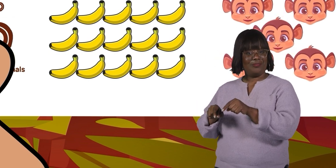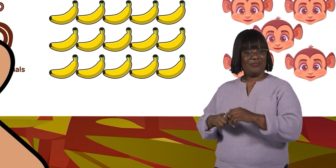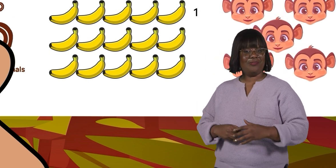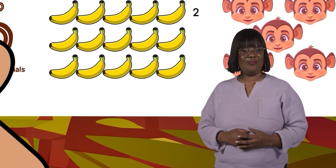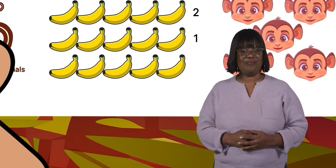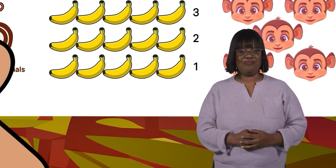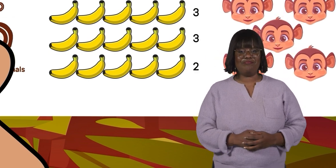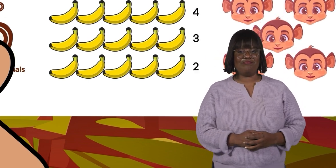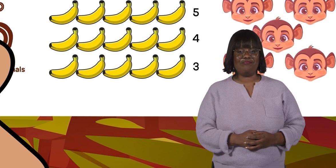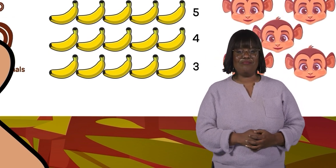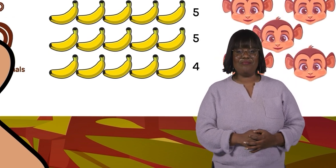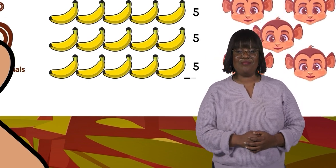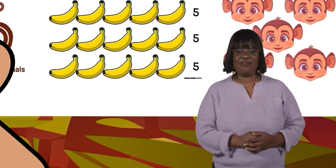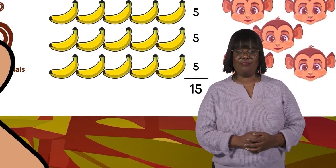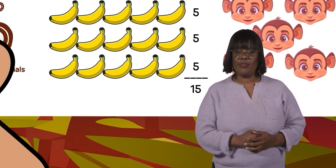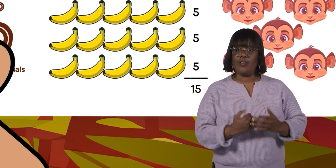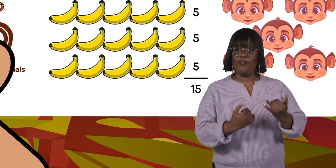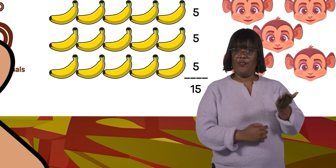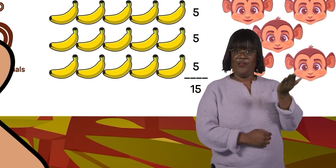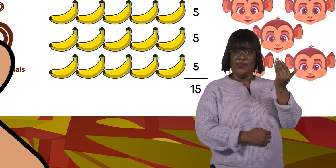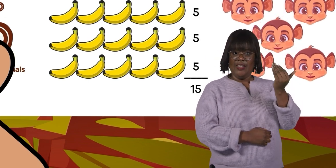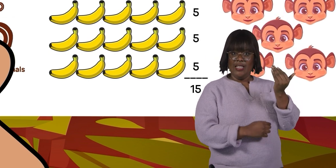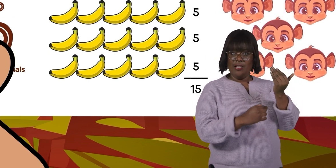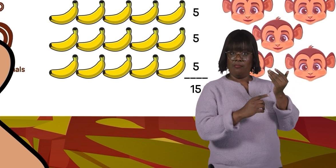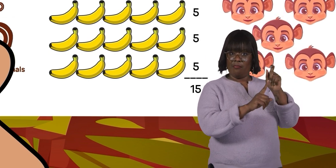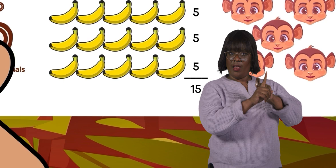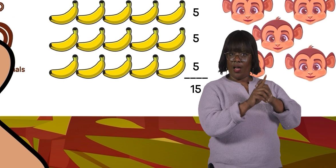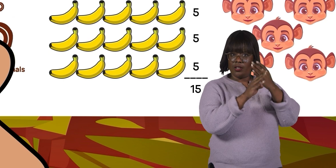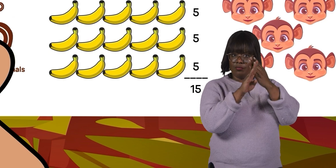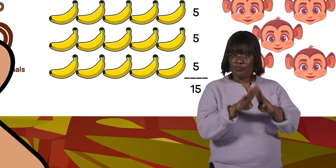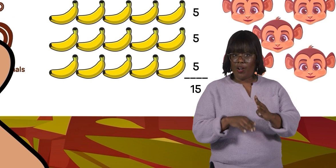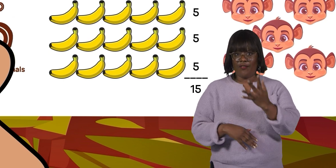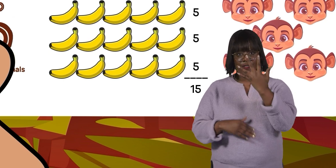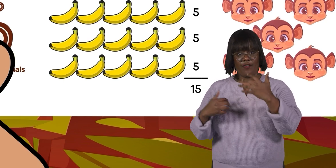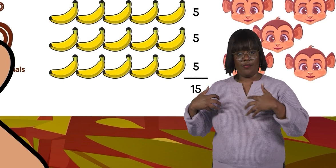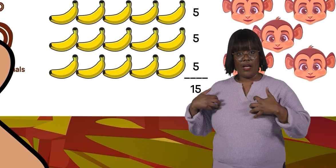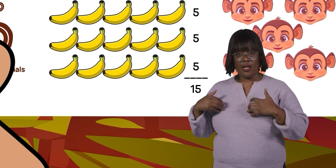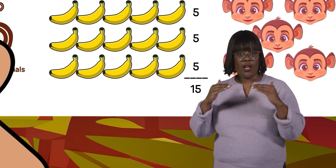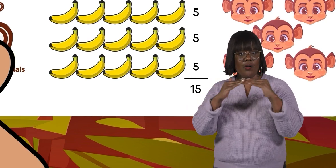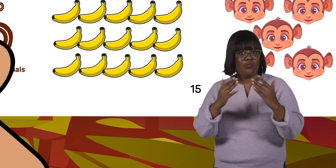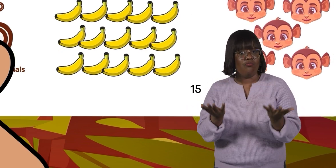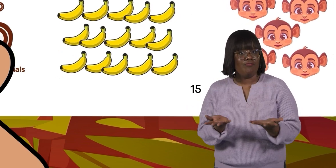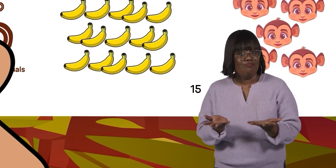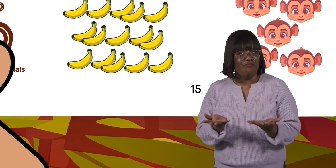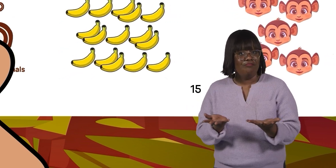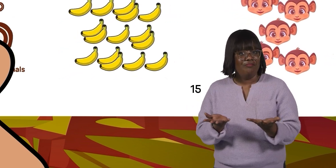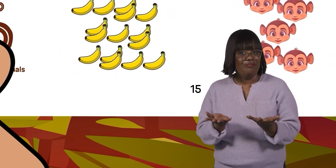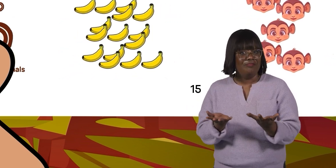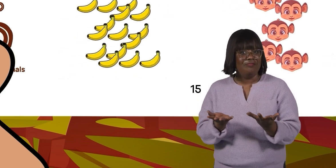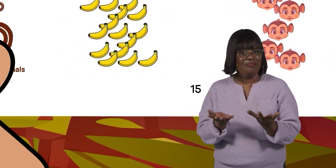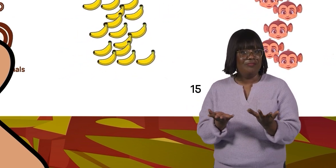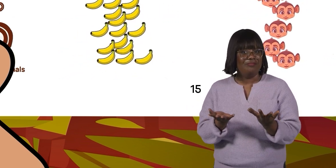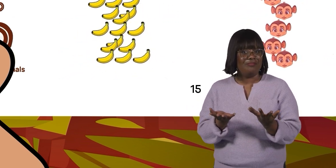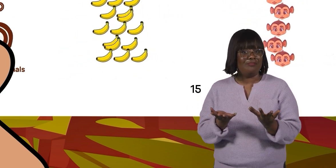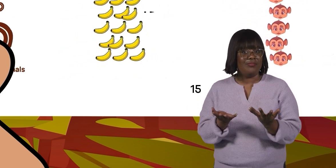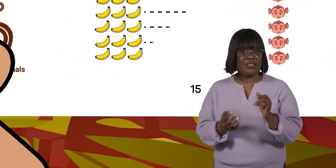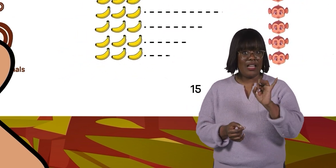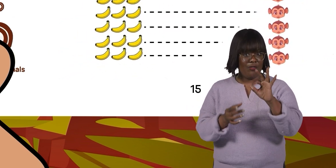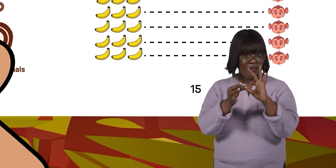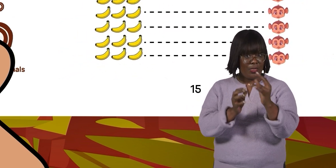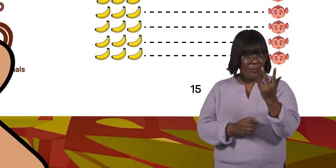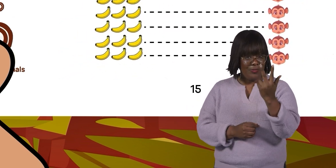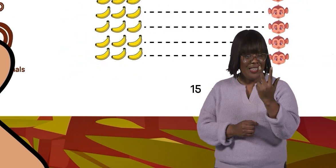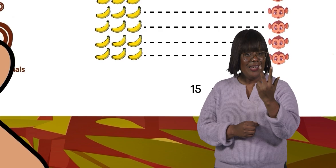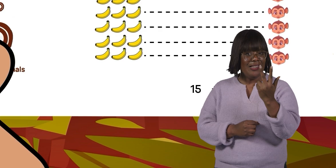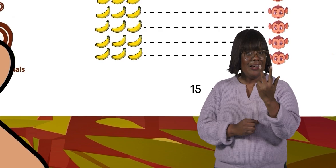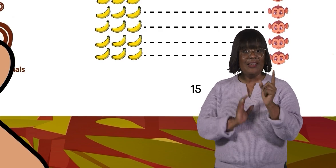next. So, 15 bananas divided by five monkeys equals? If you